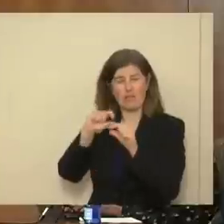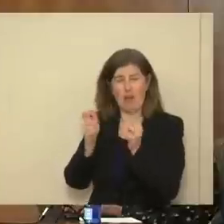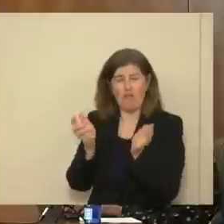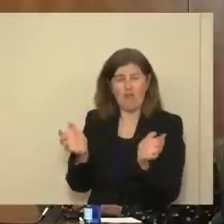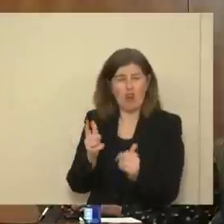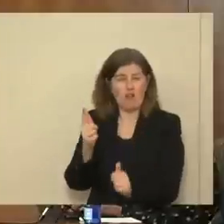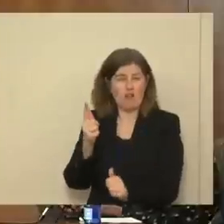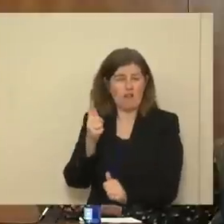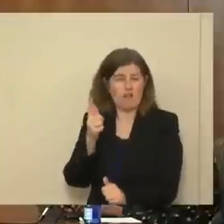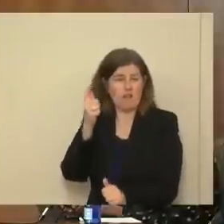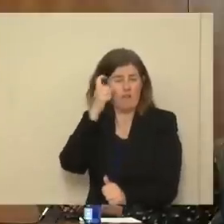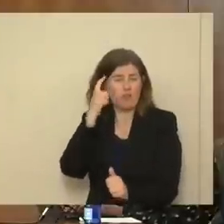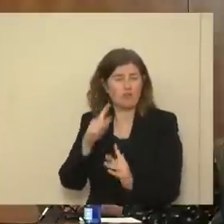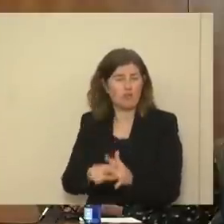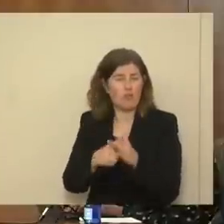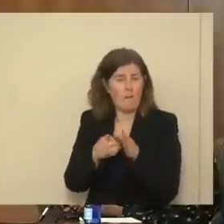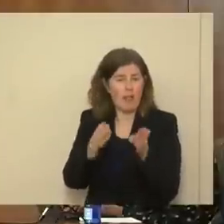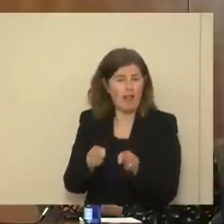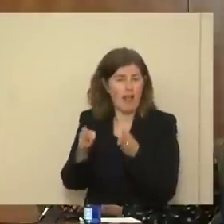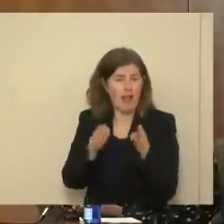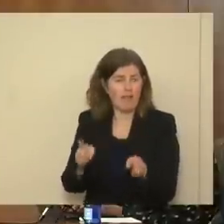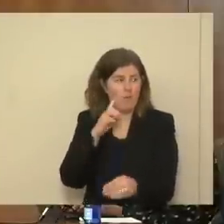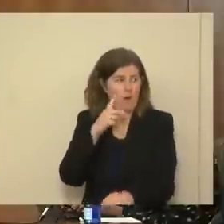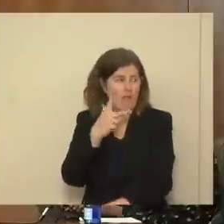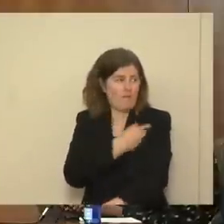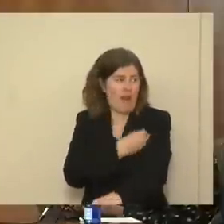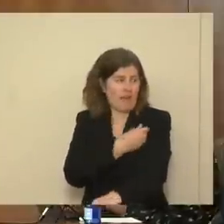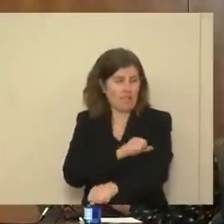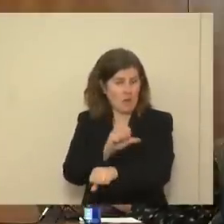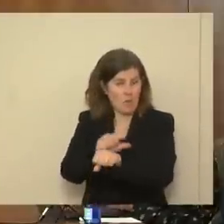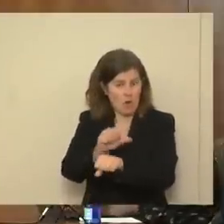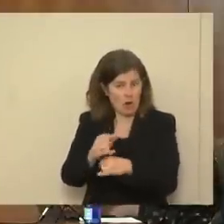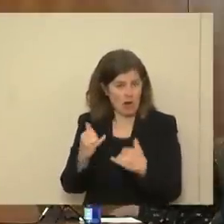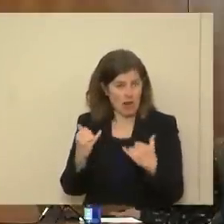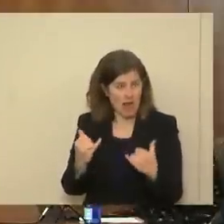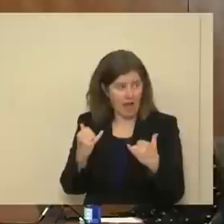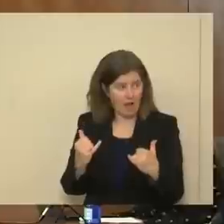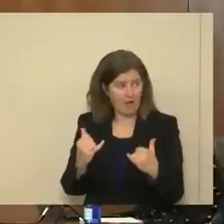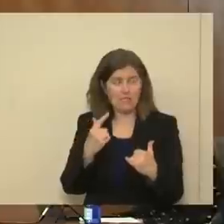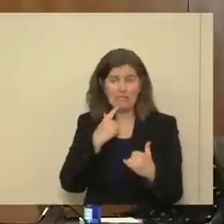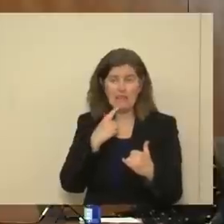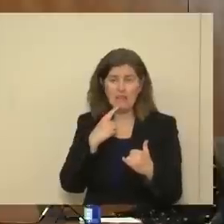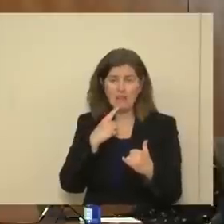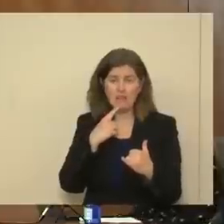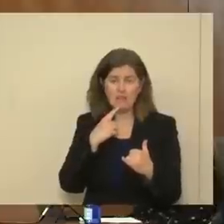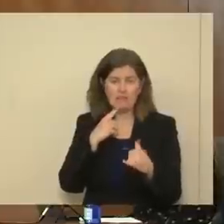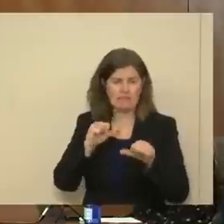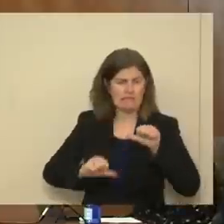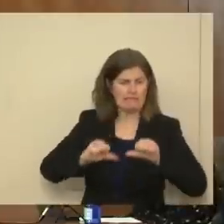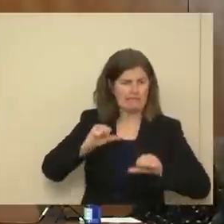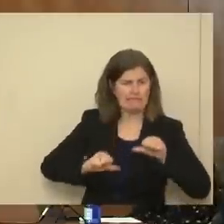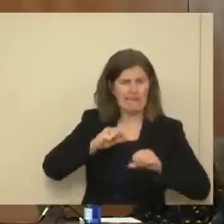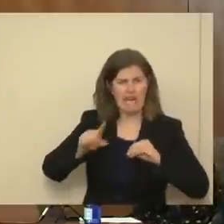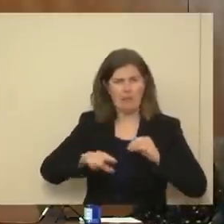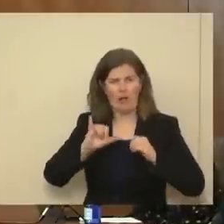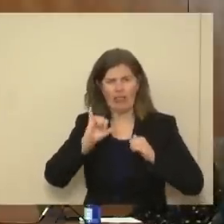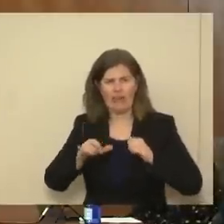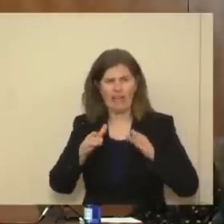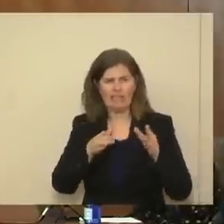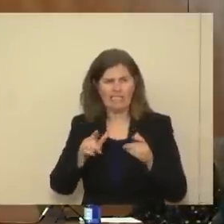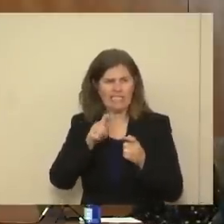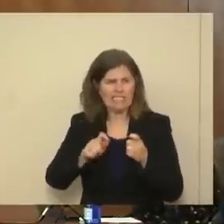urged governors to start planning for the vaccine effort now and said there was a high degree of uncertainty about the